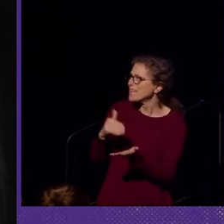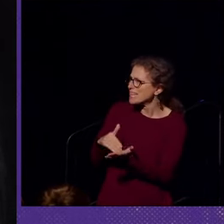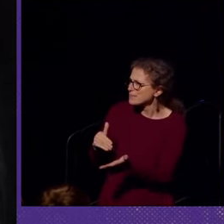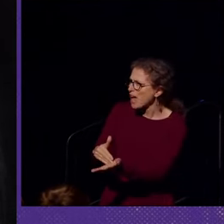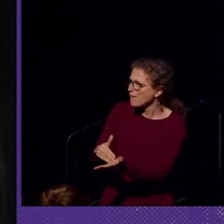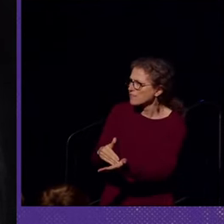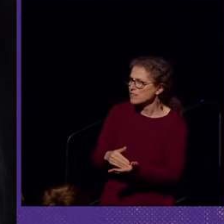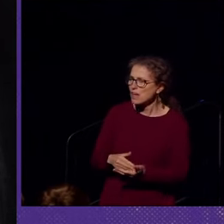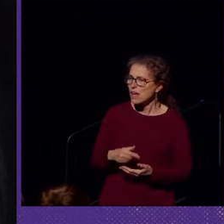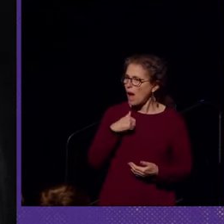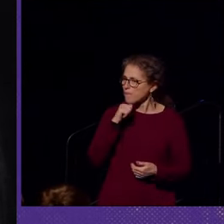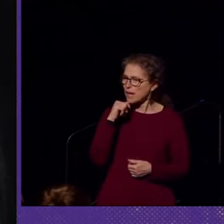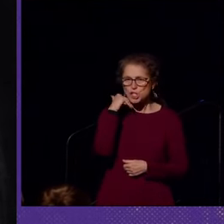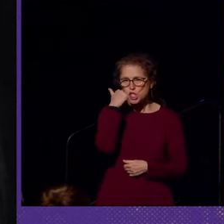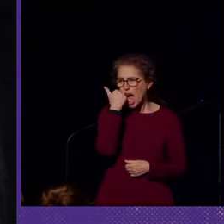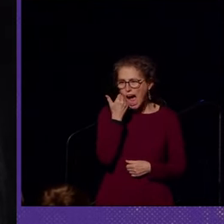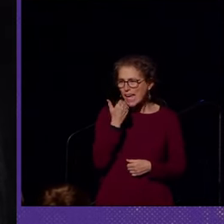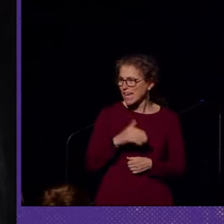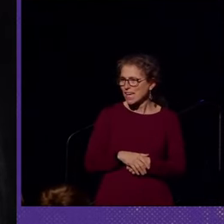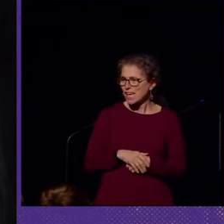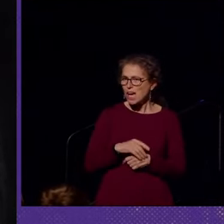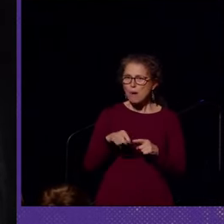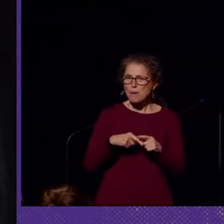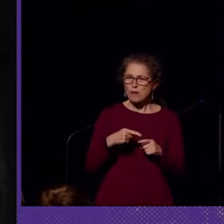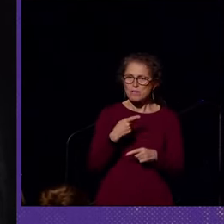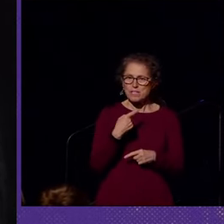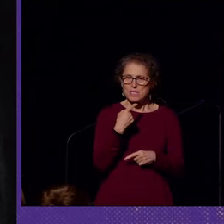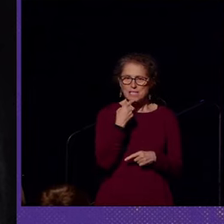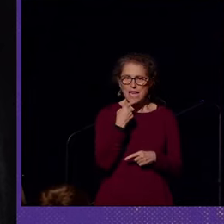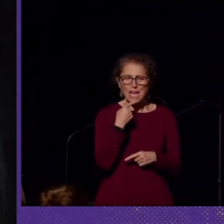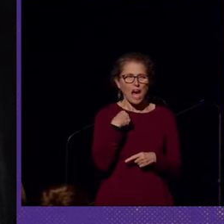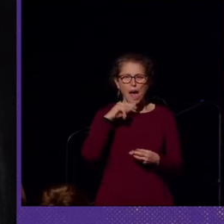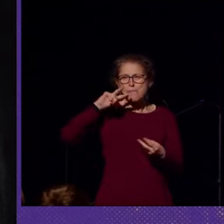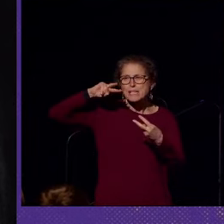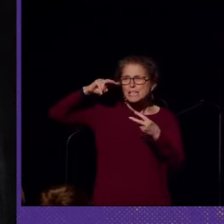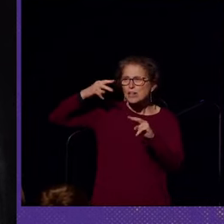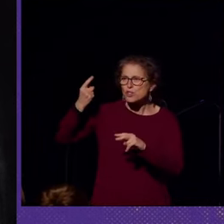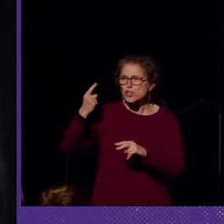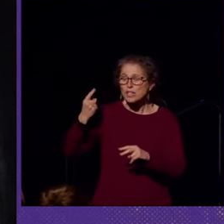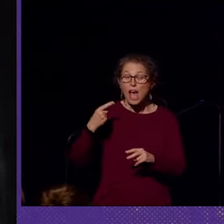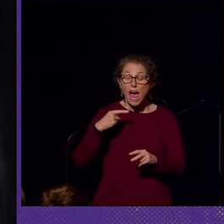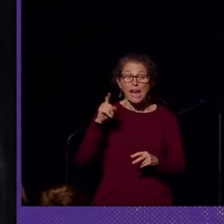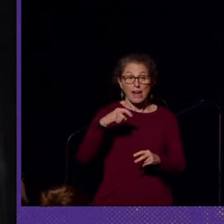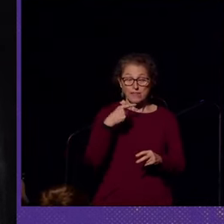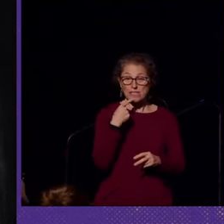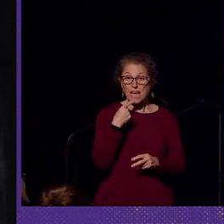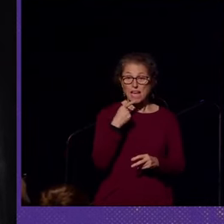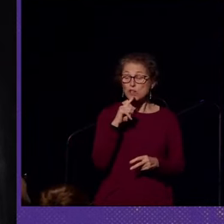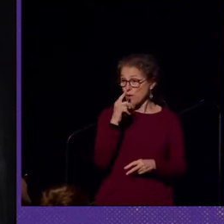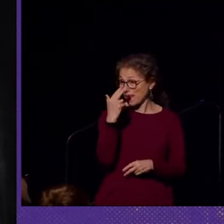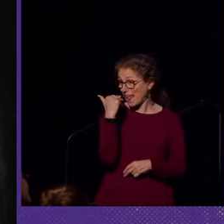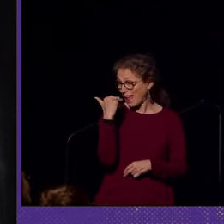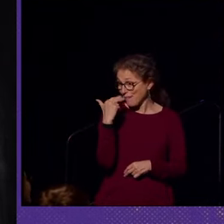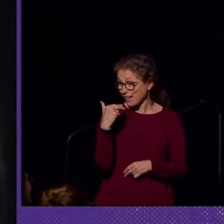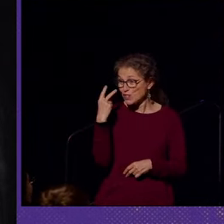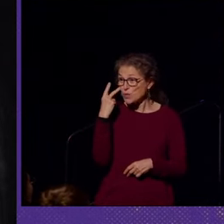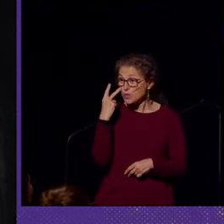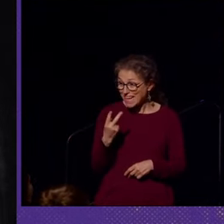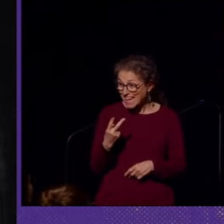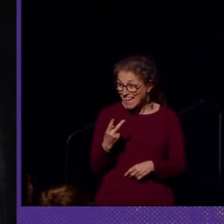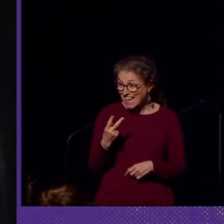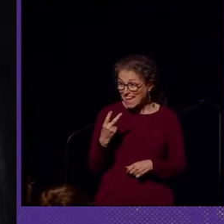shy about saying I misunderstand something. And I've got to say, it is really hilarious to see